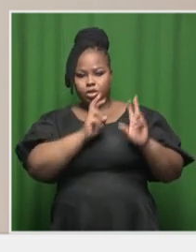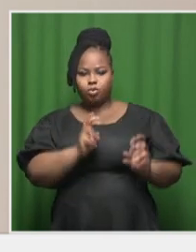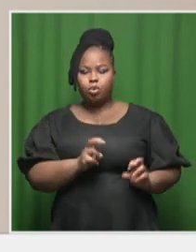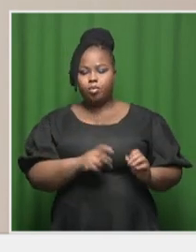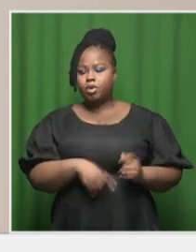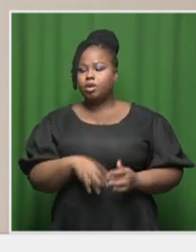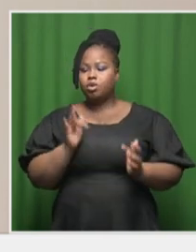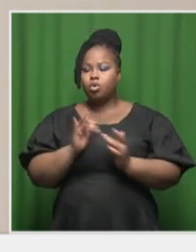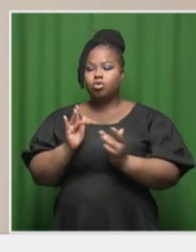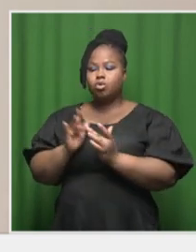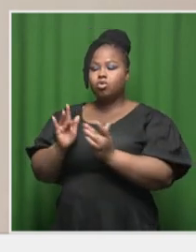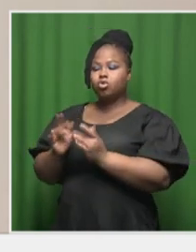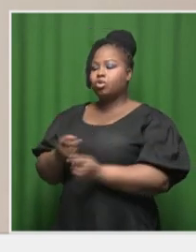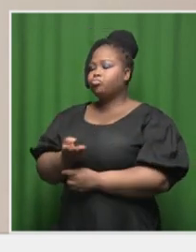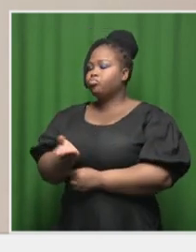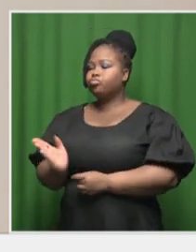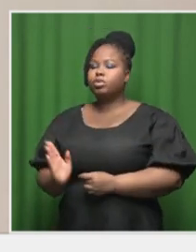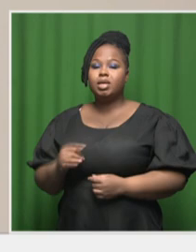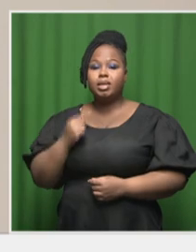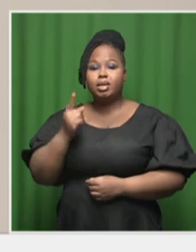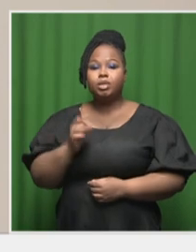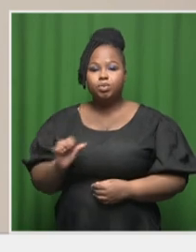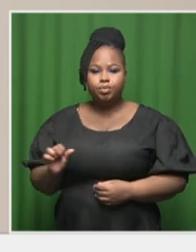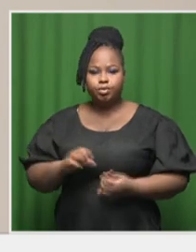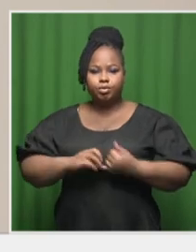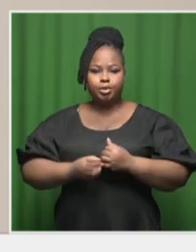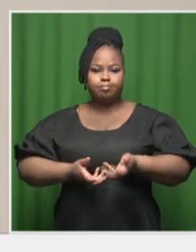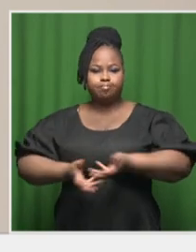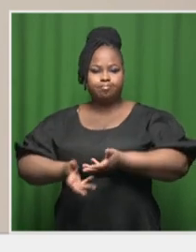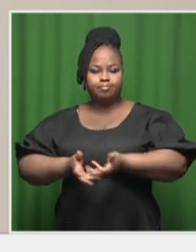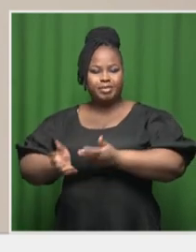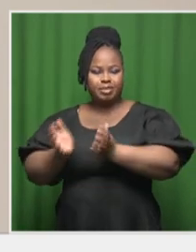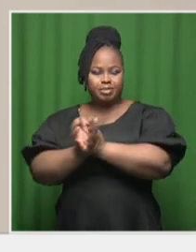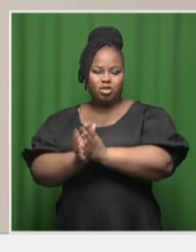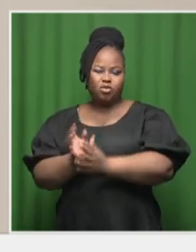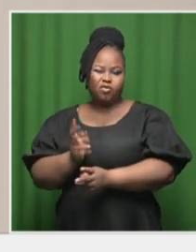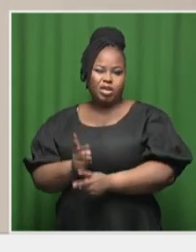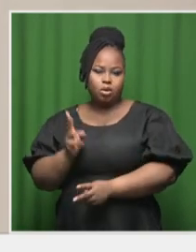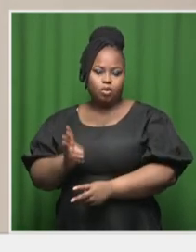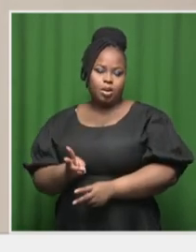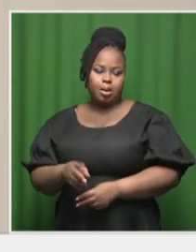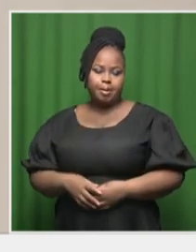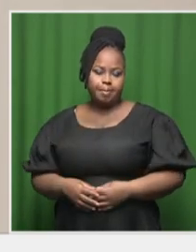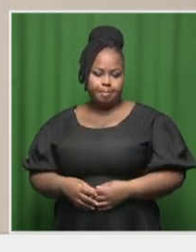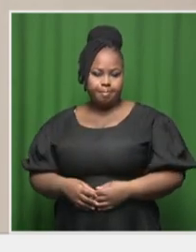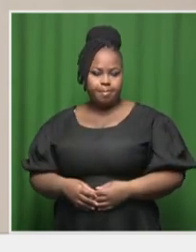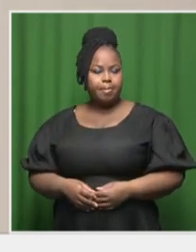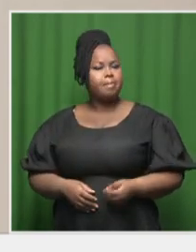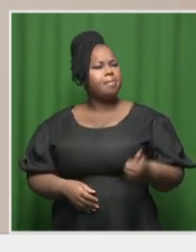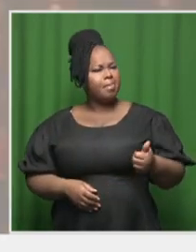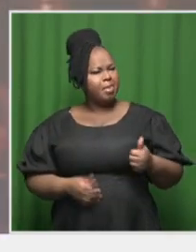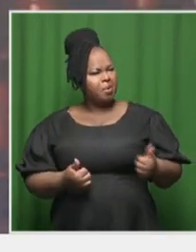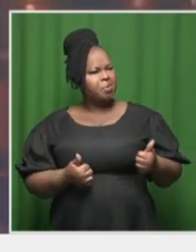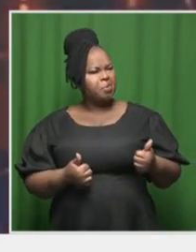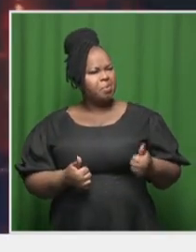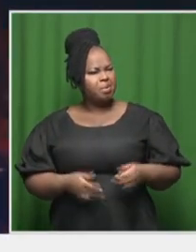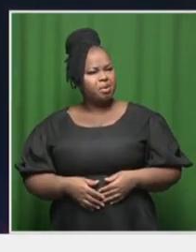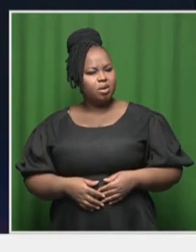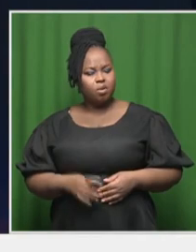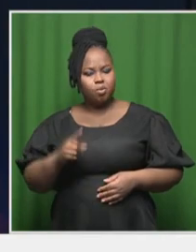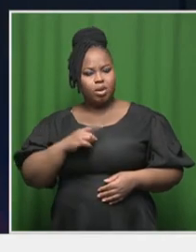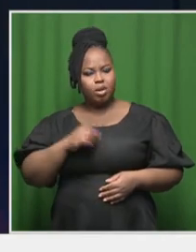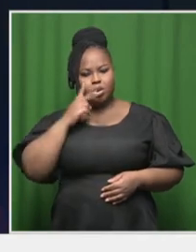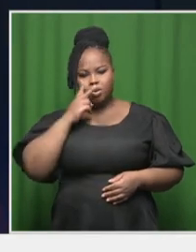industry and next week we'll be meeting to try and finalize that. It is something we are willing to look at. Good, because it certainly does